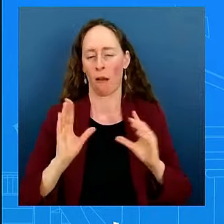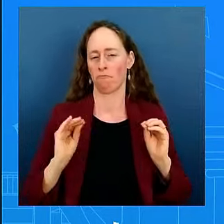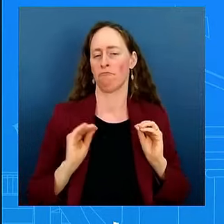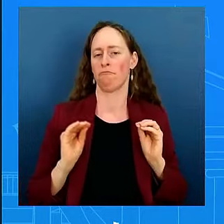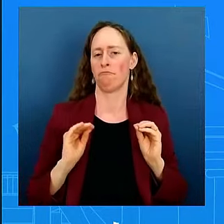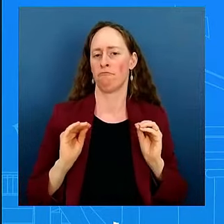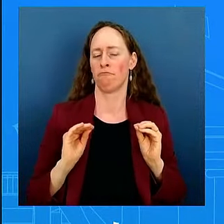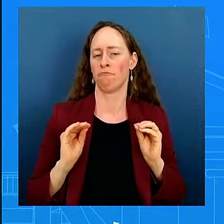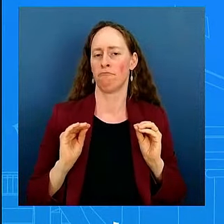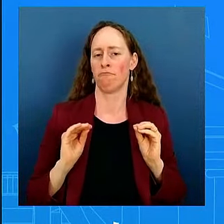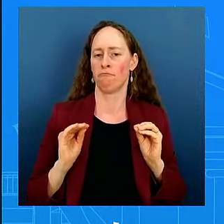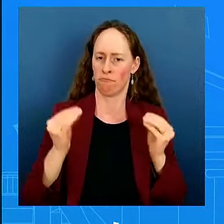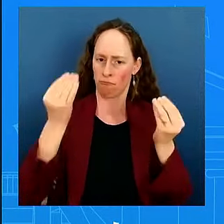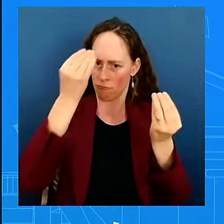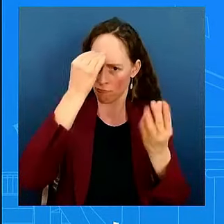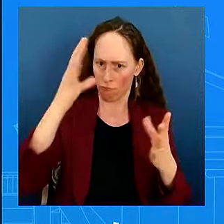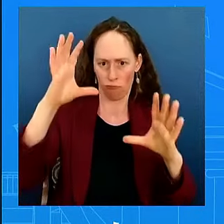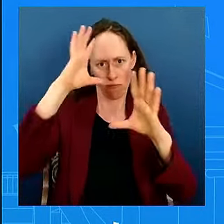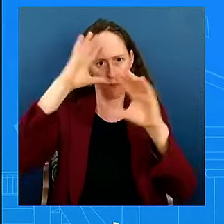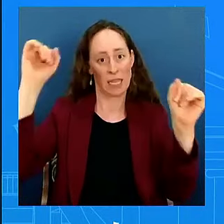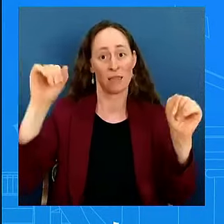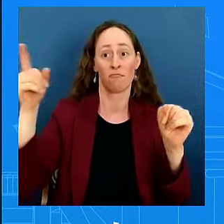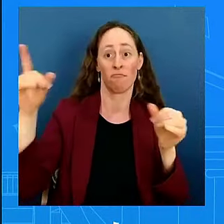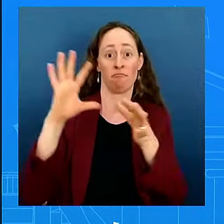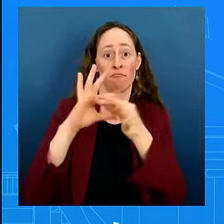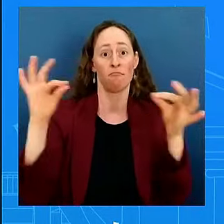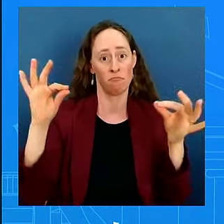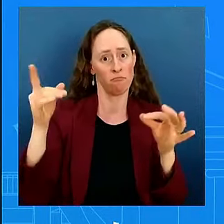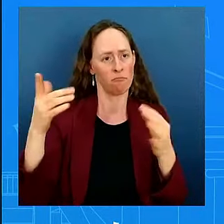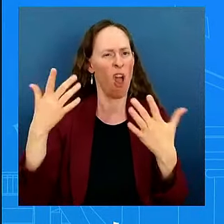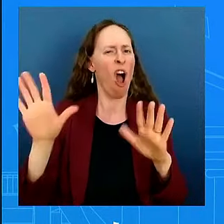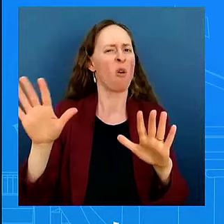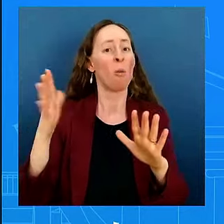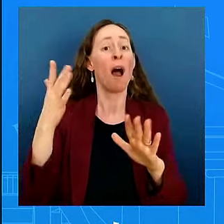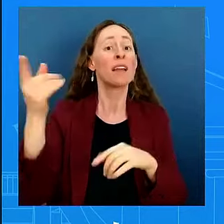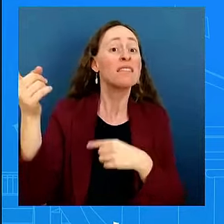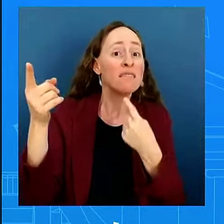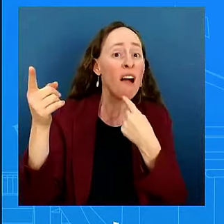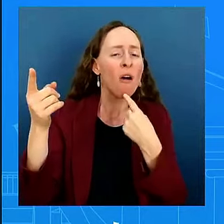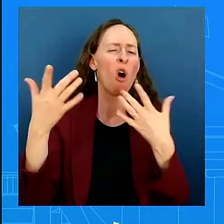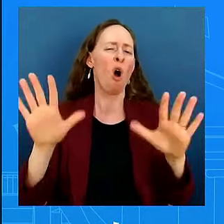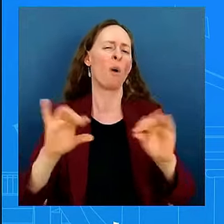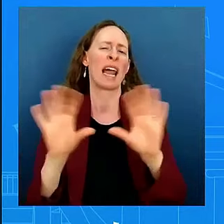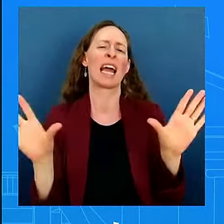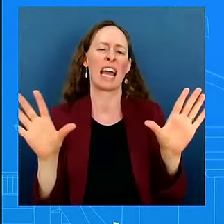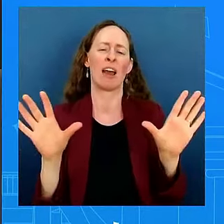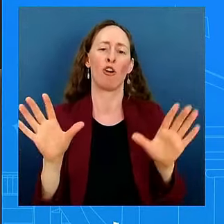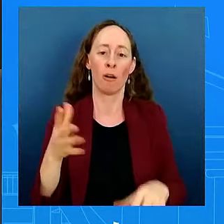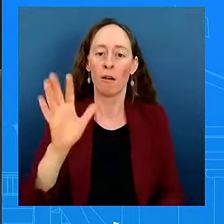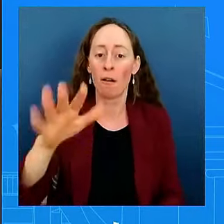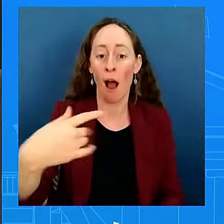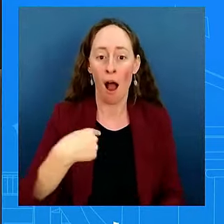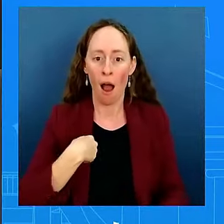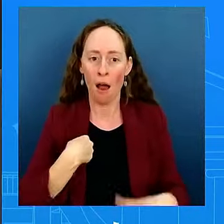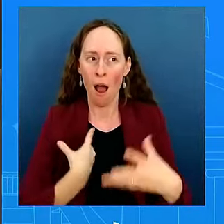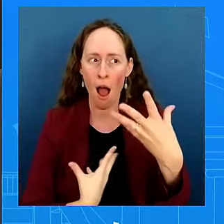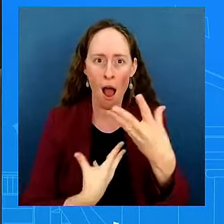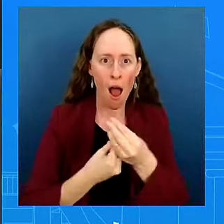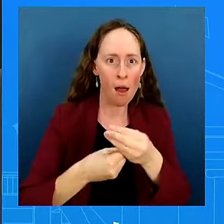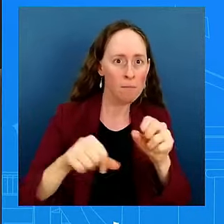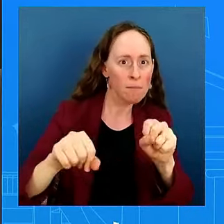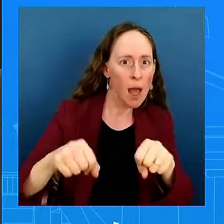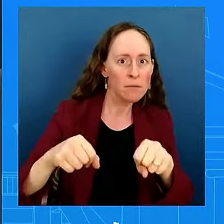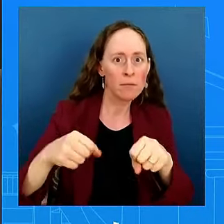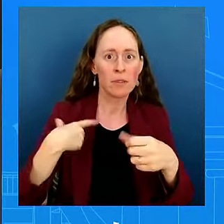statement, I think, was pretty clear. But we do not, we do not telegraph on what that could look like. And just following the death of another American